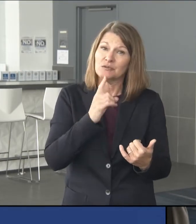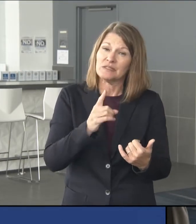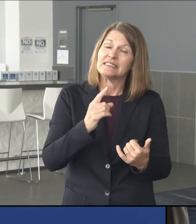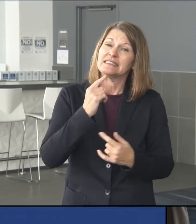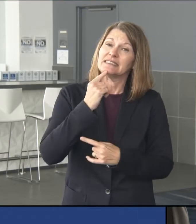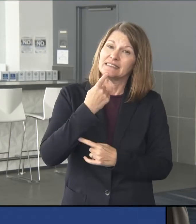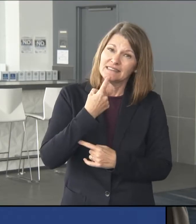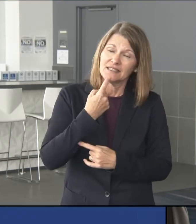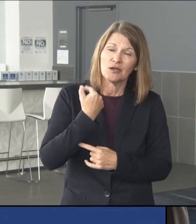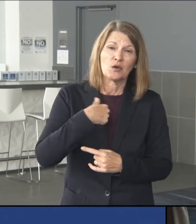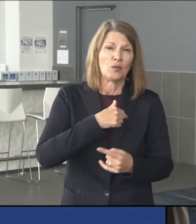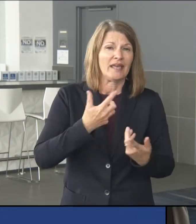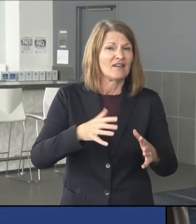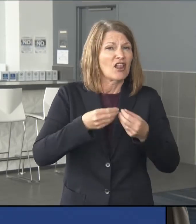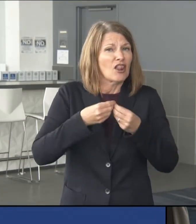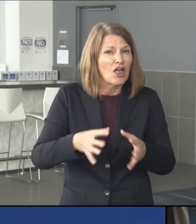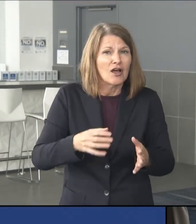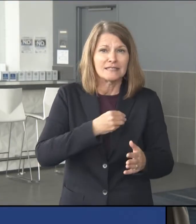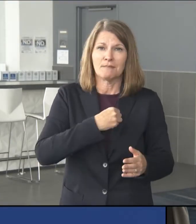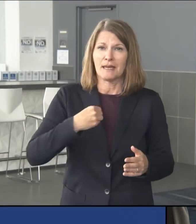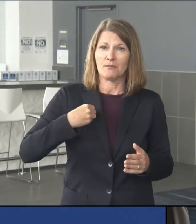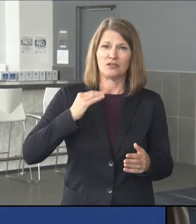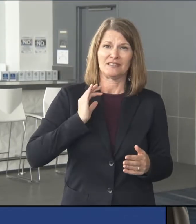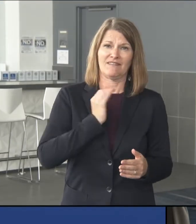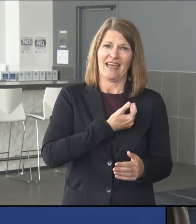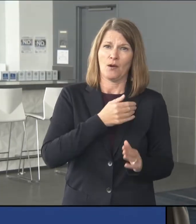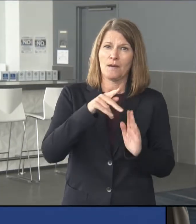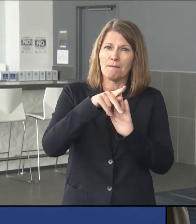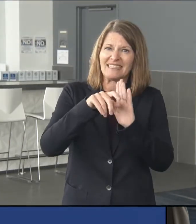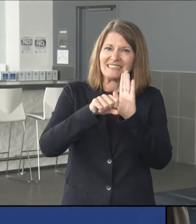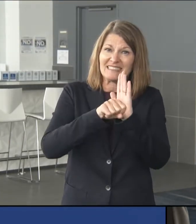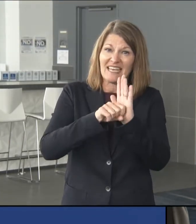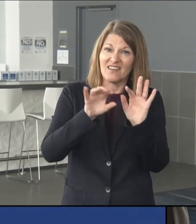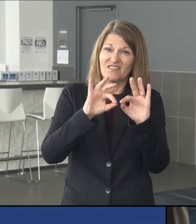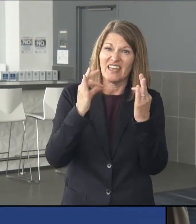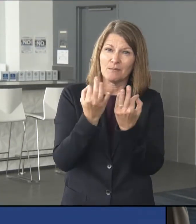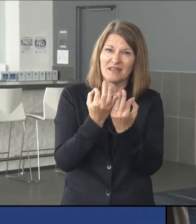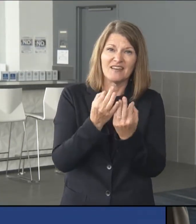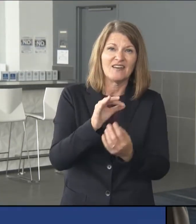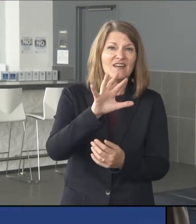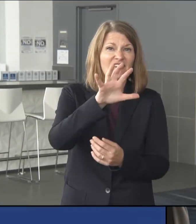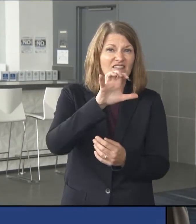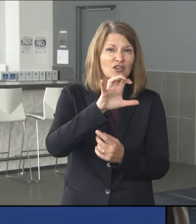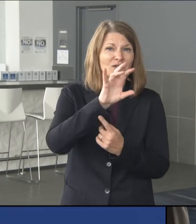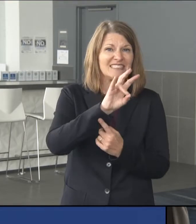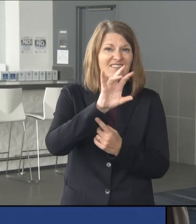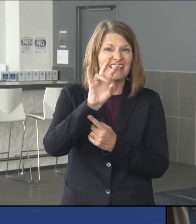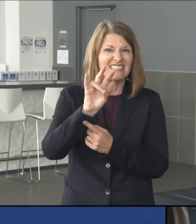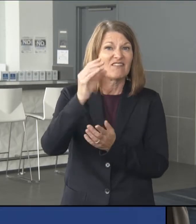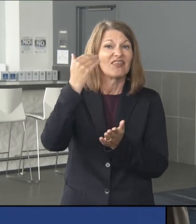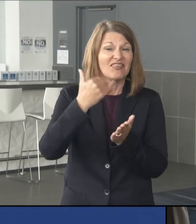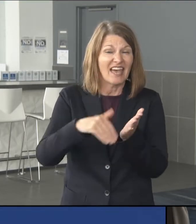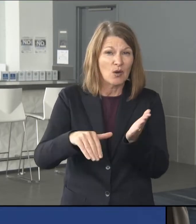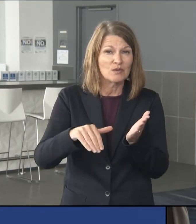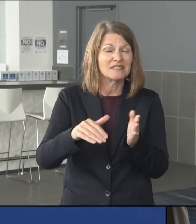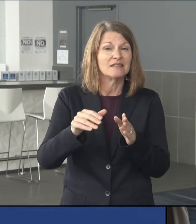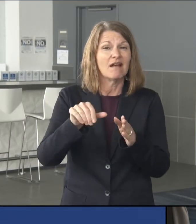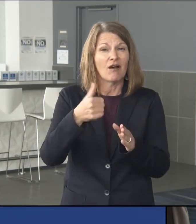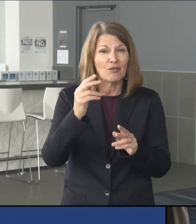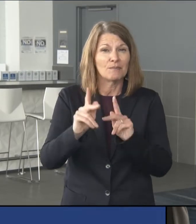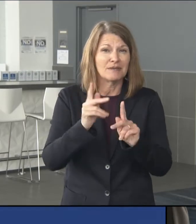We've lost members of the Penn State family and 577,000 deaths